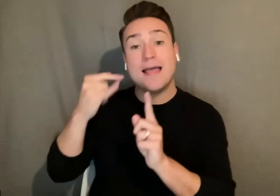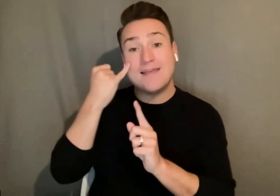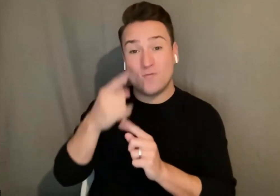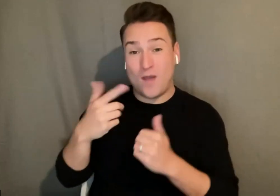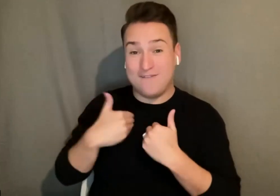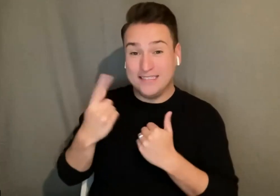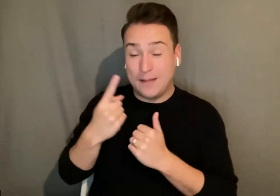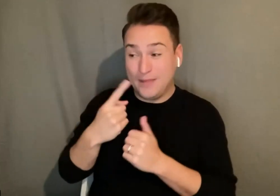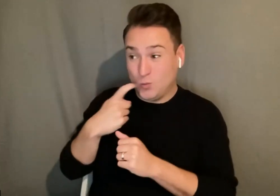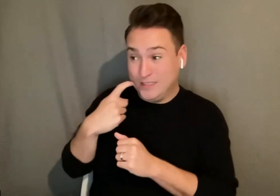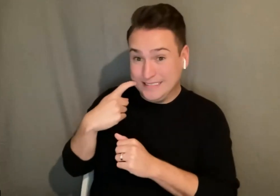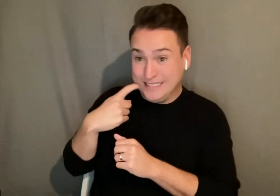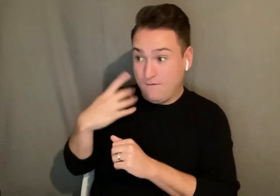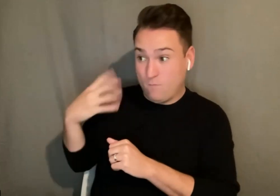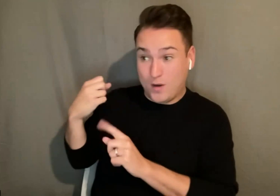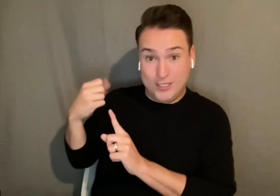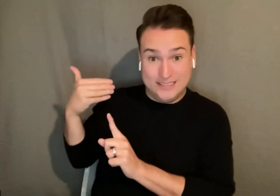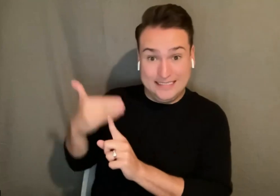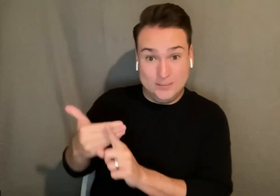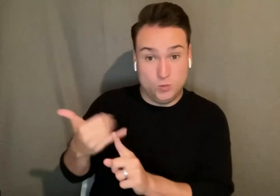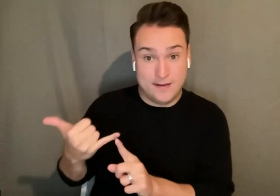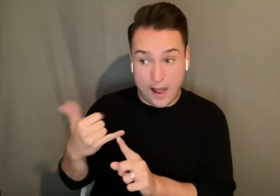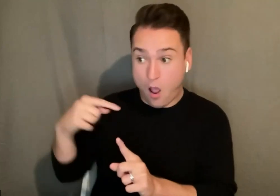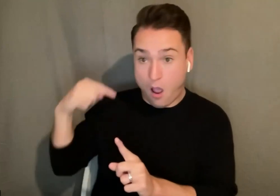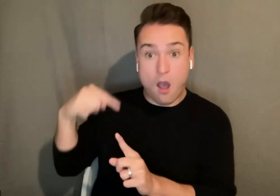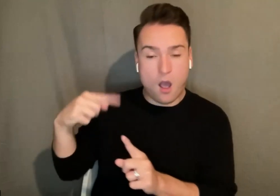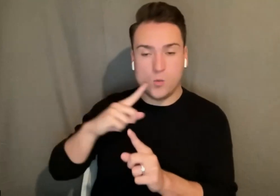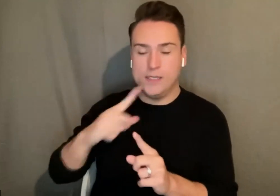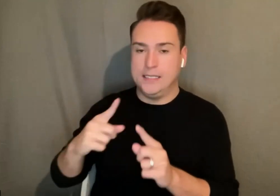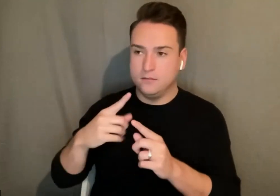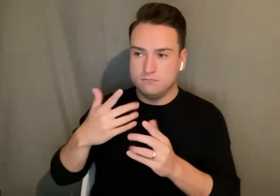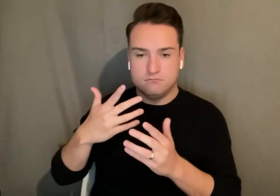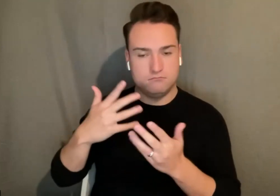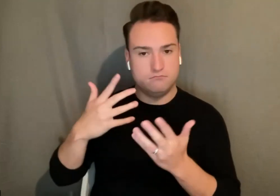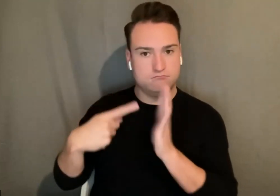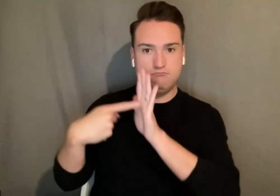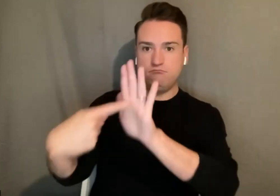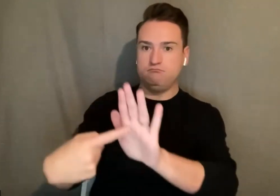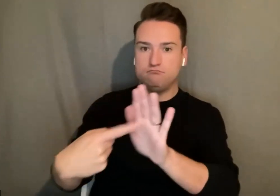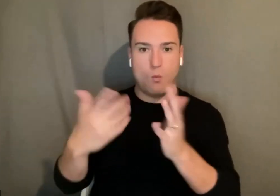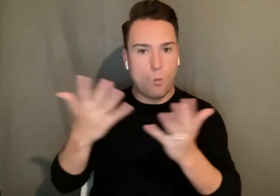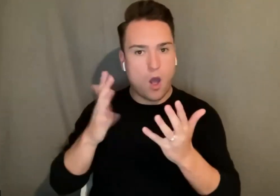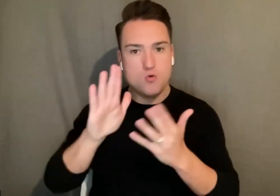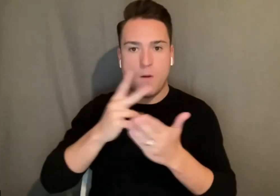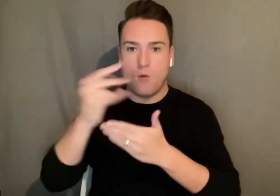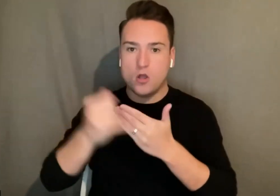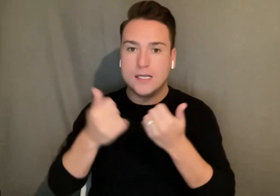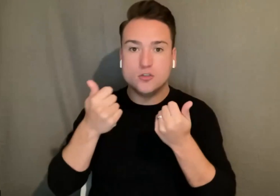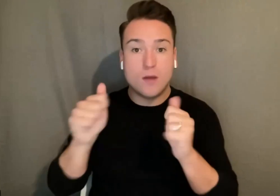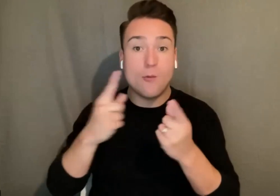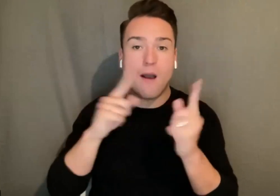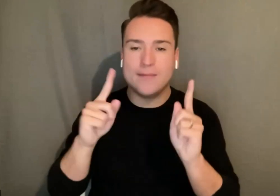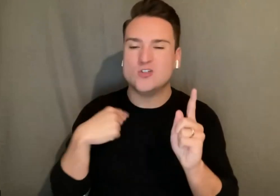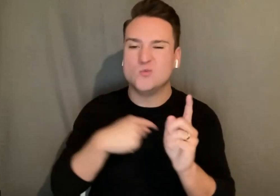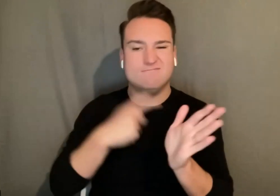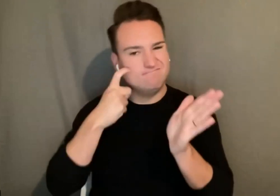within the four last four years that you think meaningfully conveys what um your project is trying to accomplish we have found that to